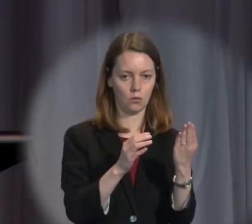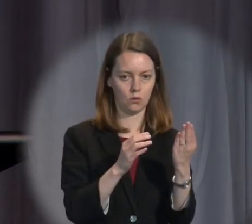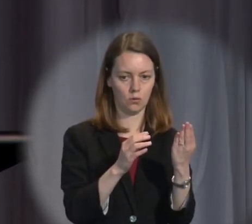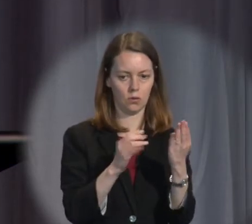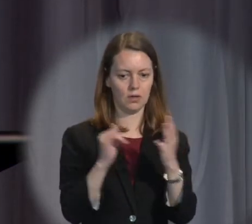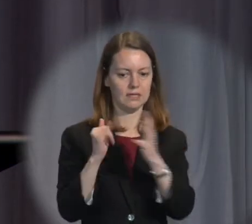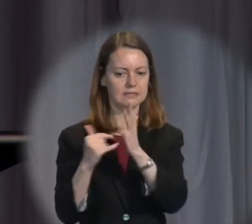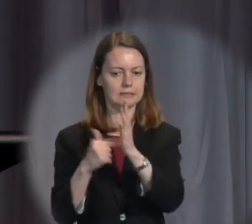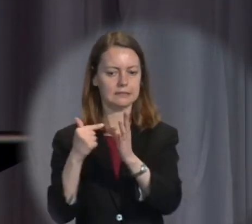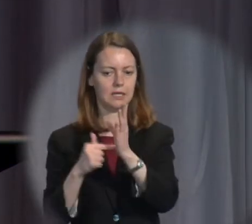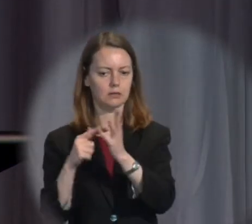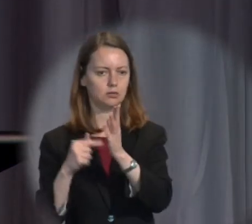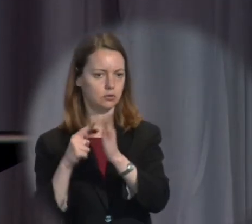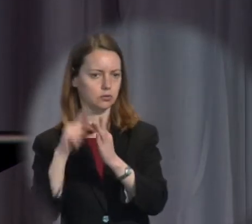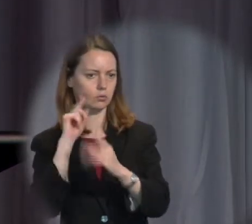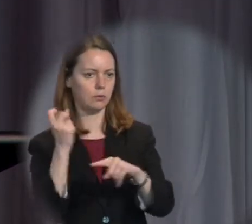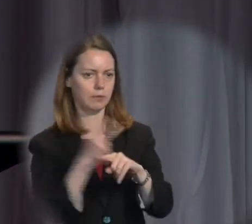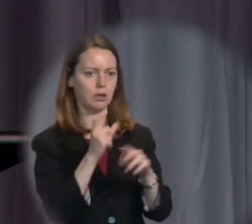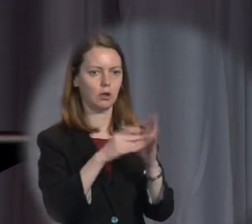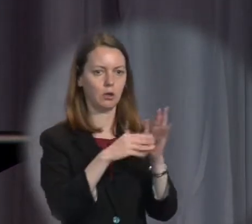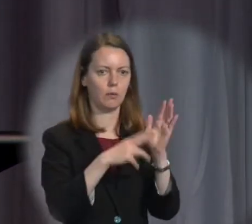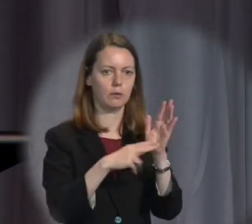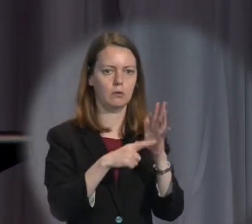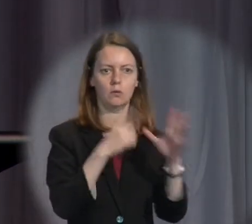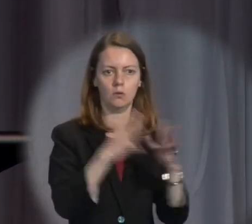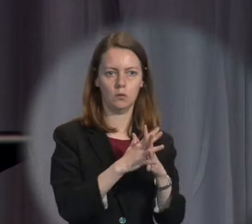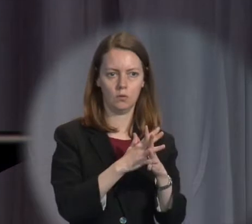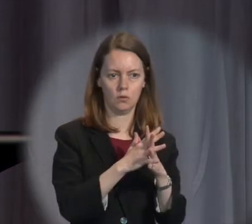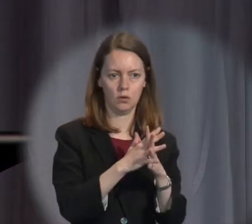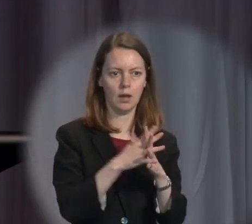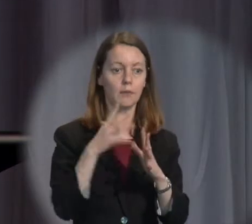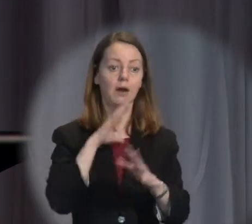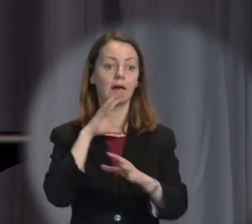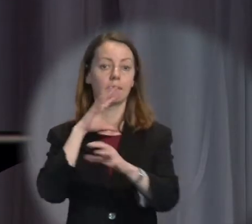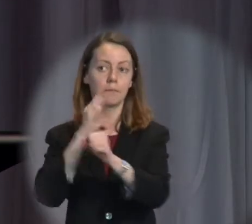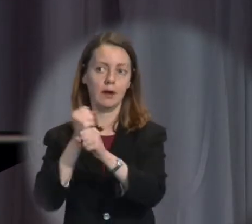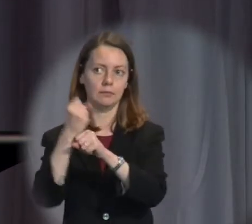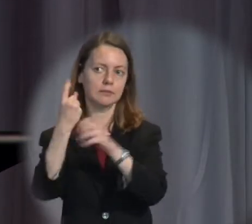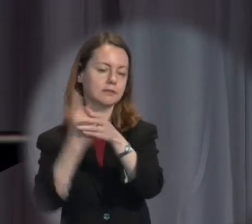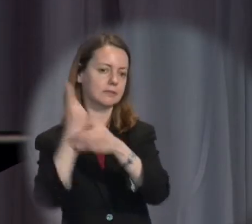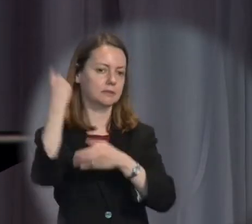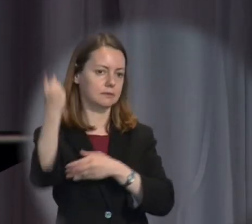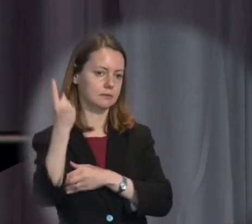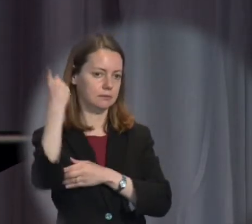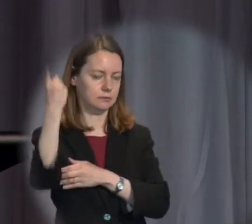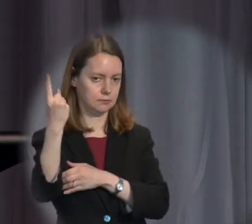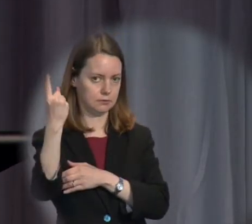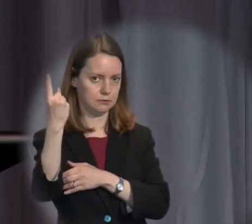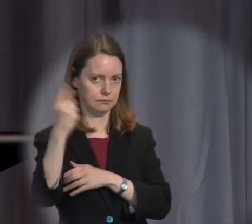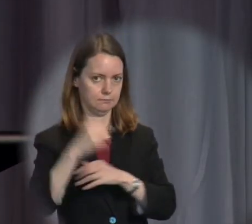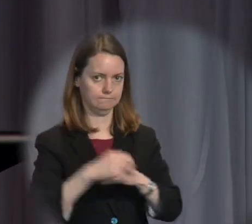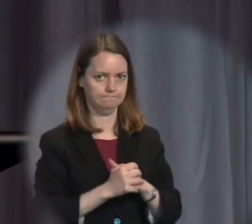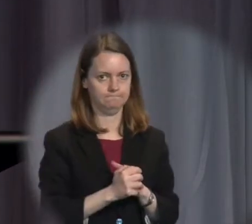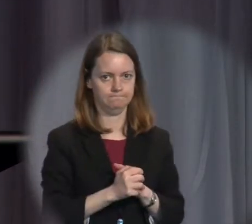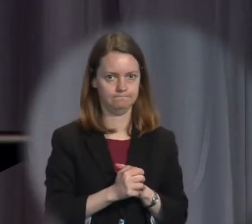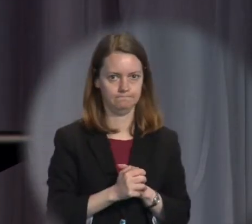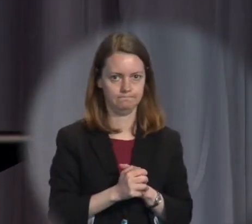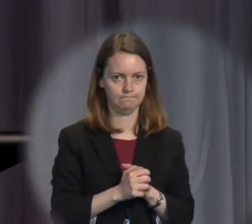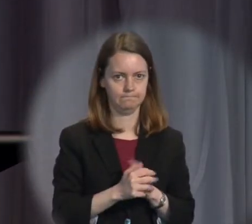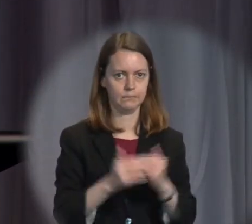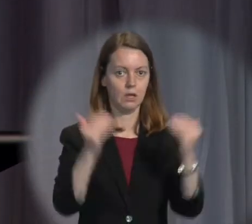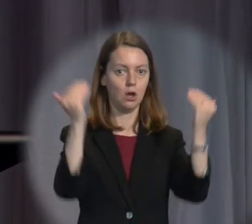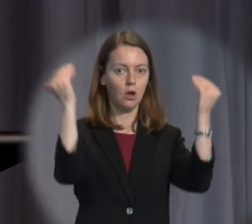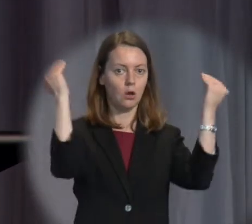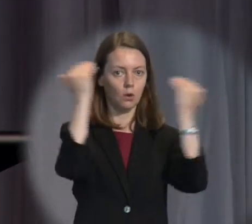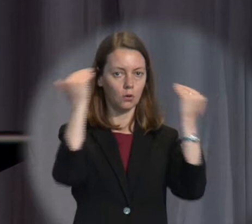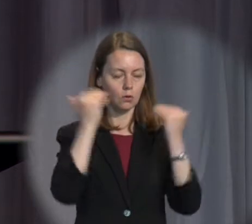statute. And this reflects, of course, the principle of parliamentary sovereignty. The courts are bound to apply the unambiguous words of legislation that